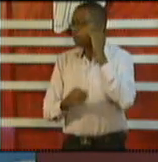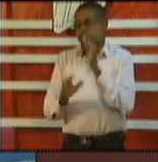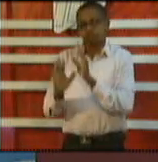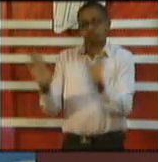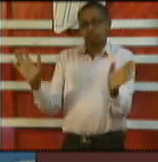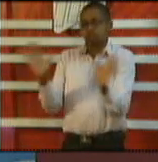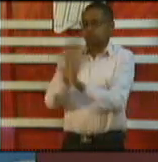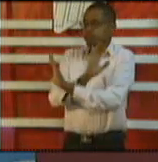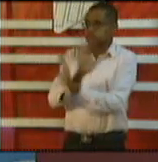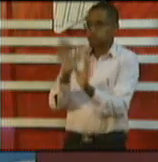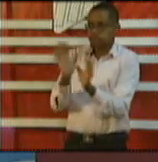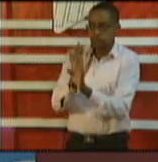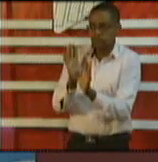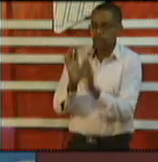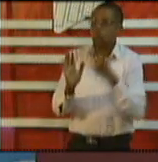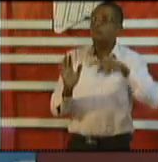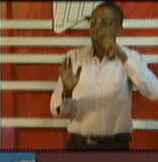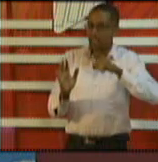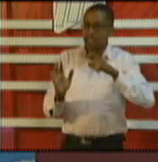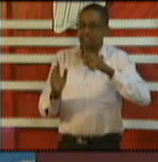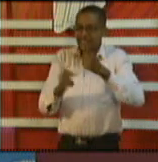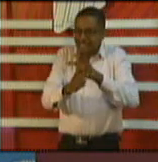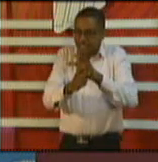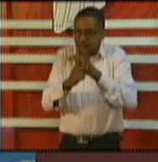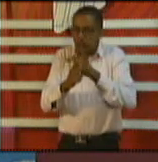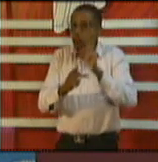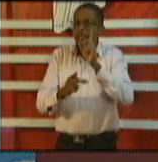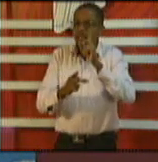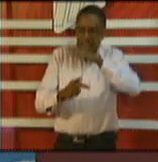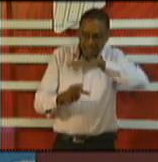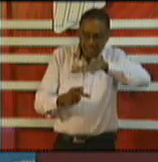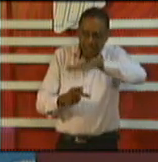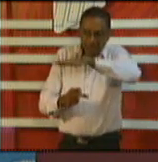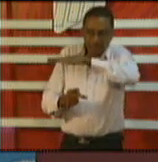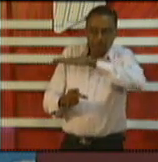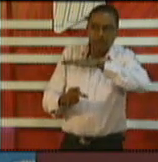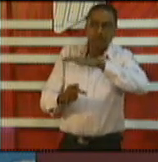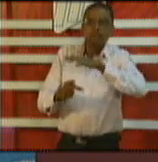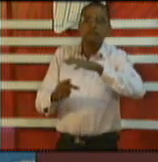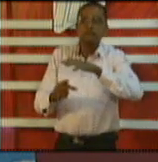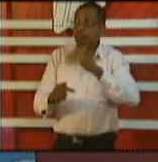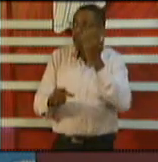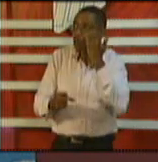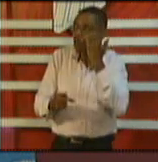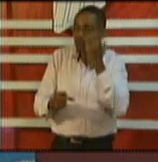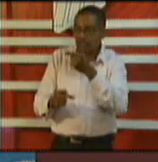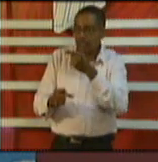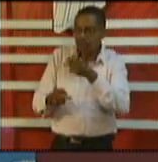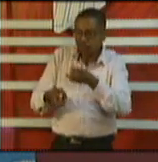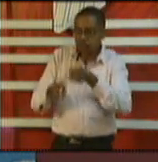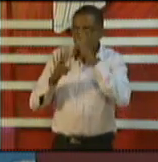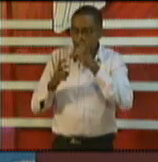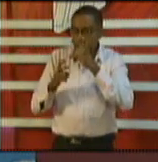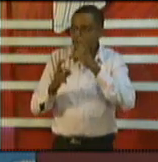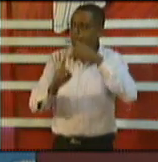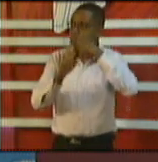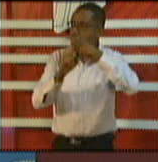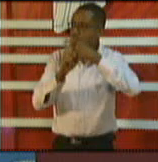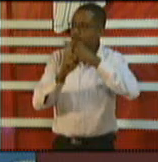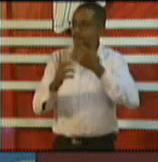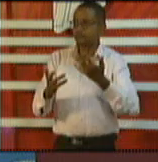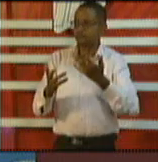have to have them in places that are within our control if any of them become positive of course then there won't be a risk to the community